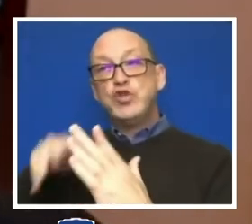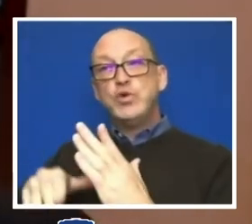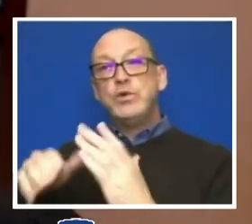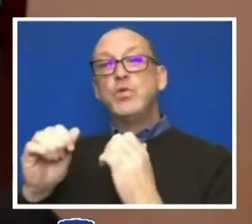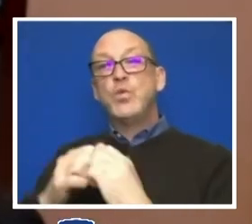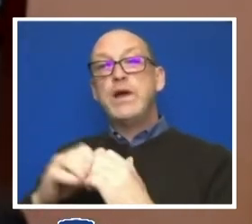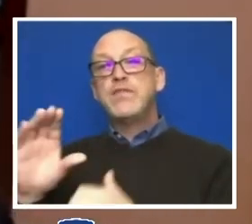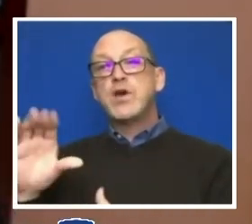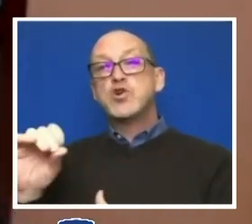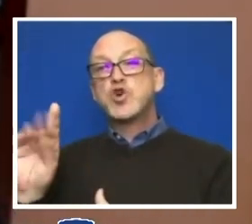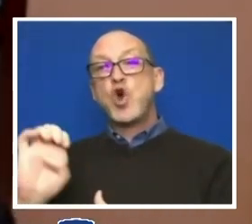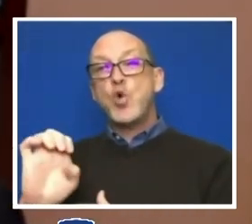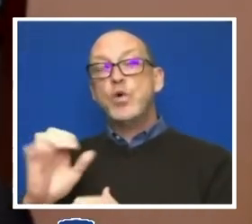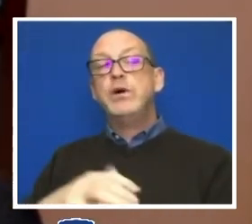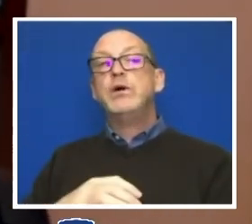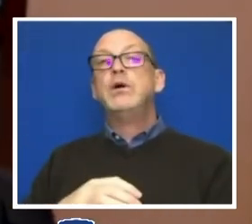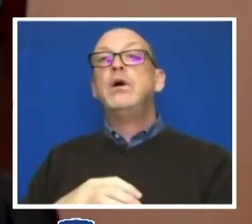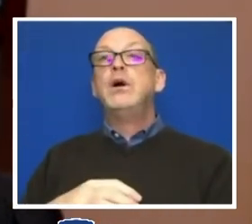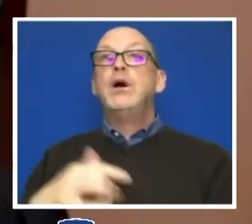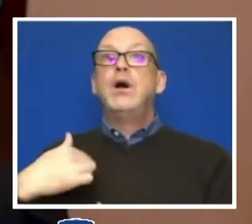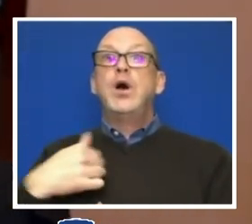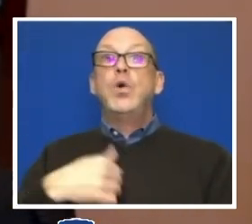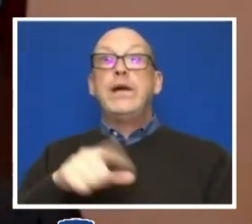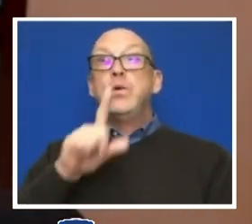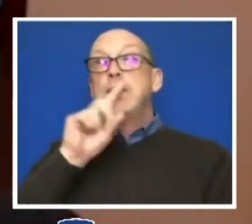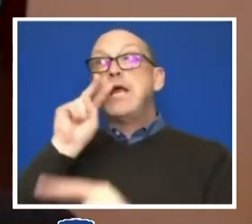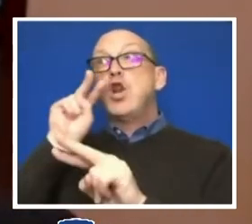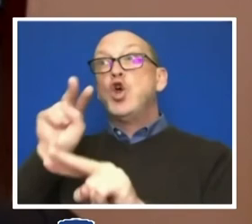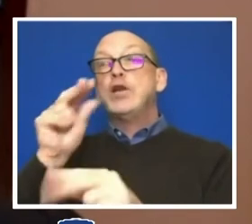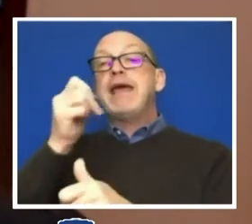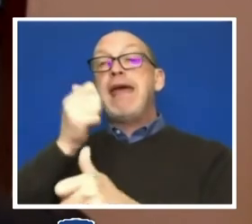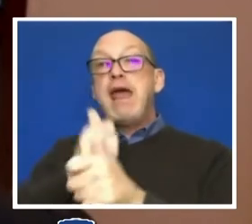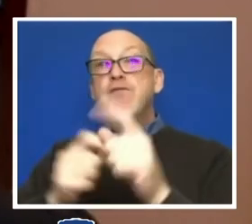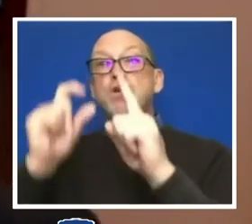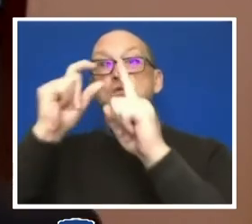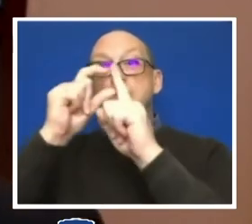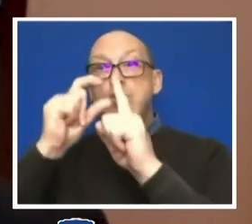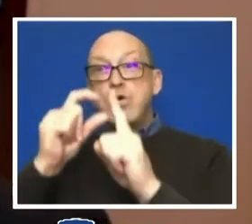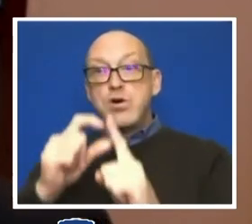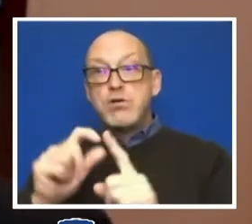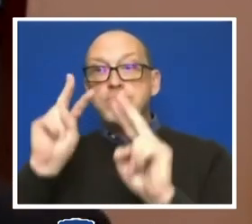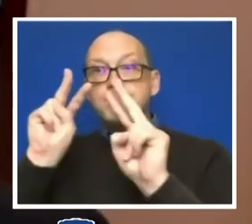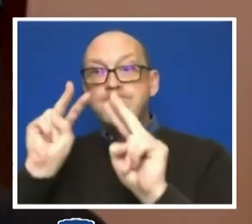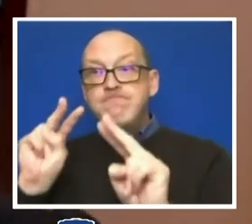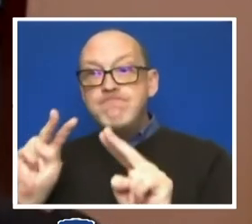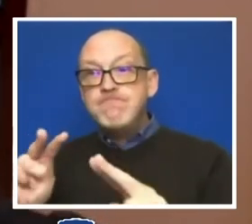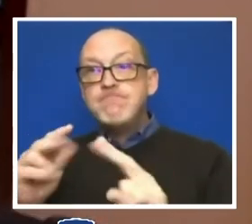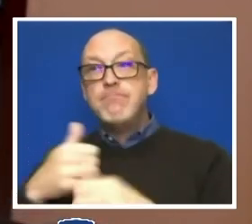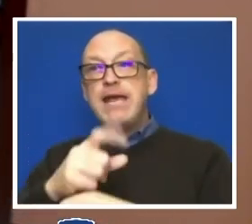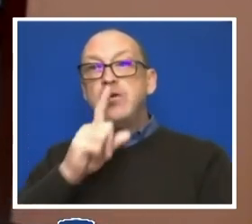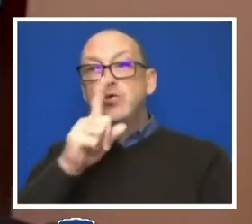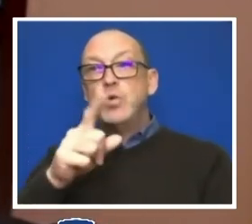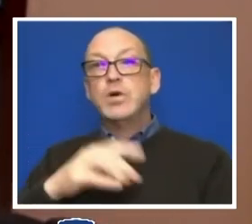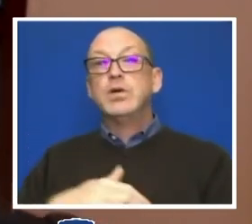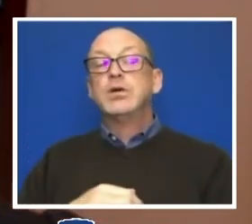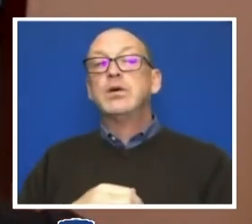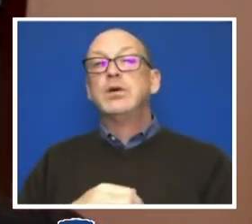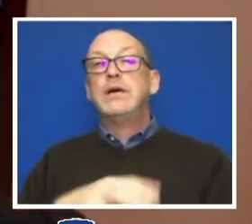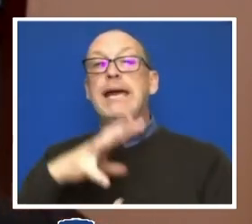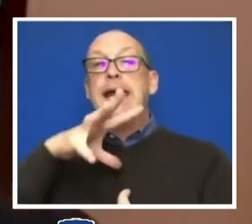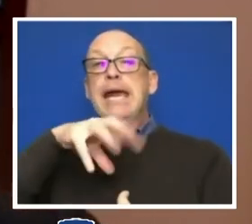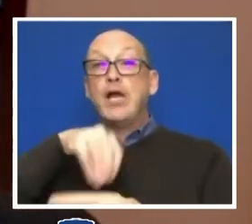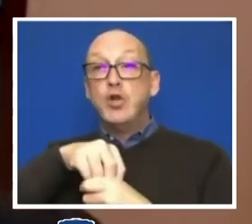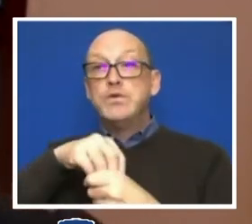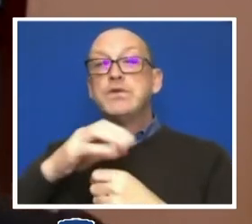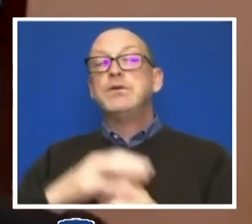code. And we really looked at every word to ensure inclusivity